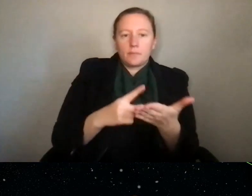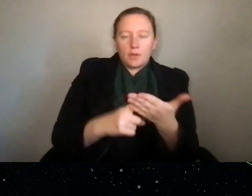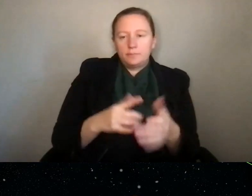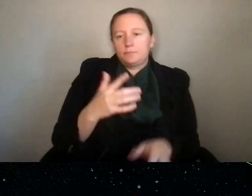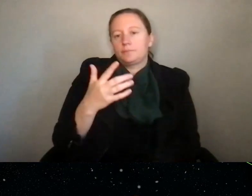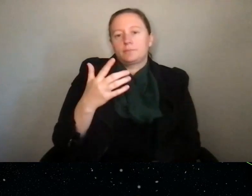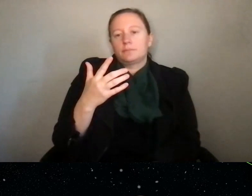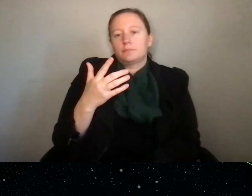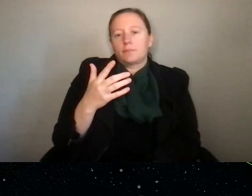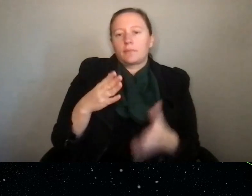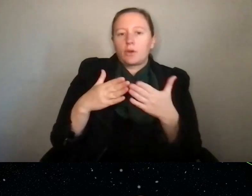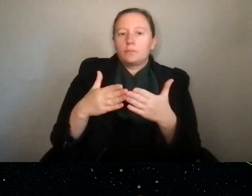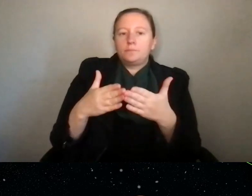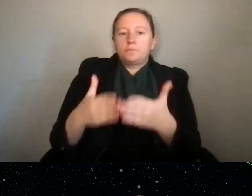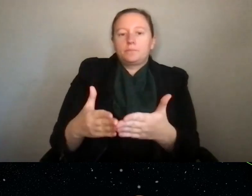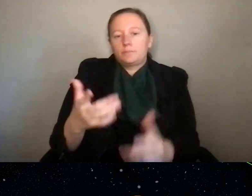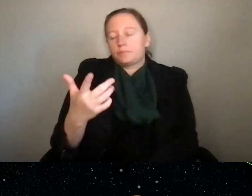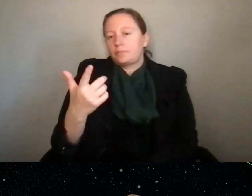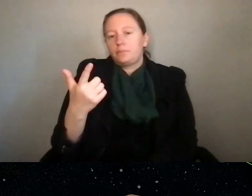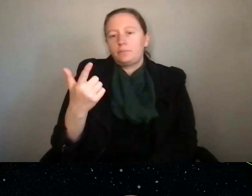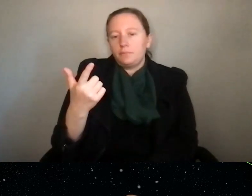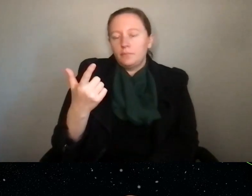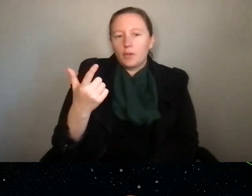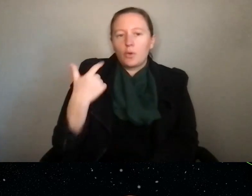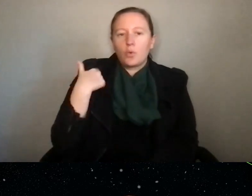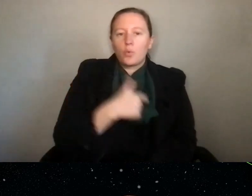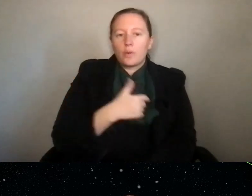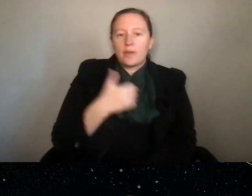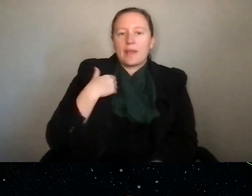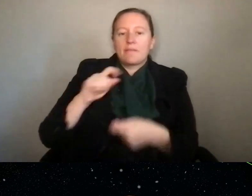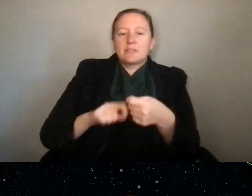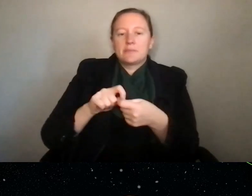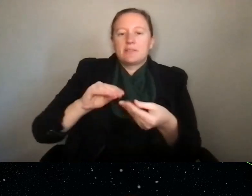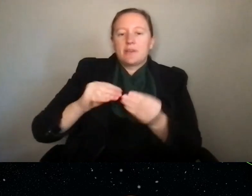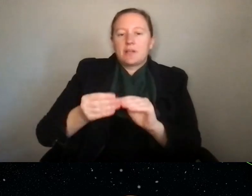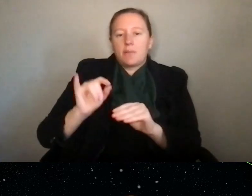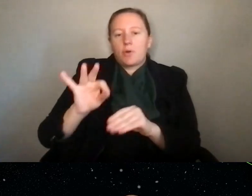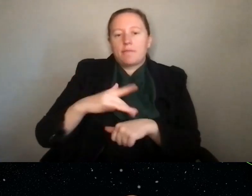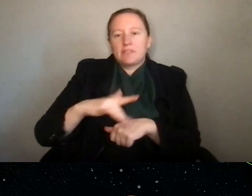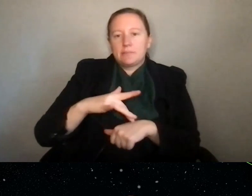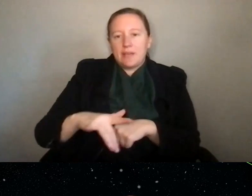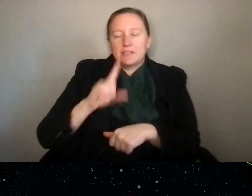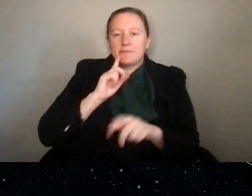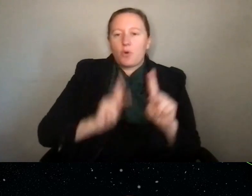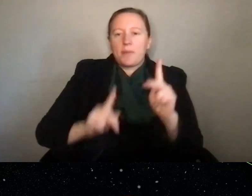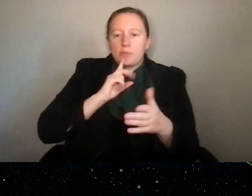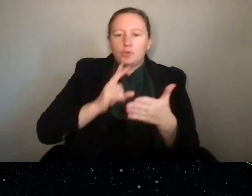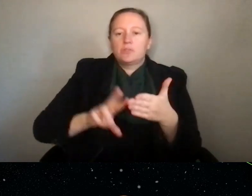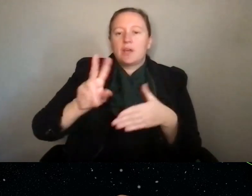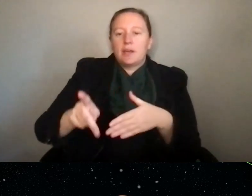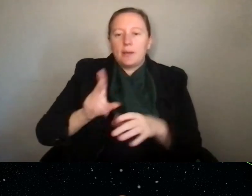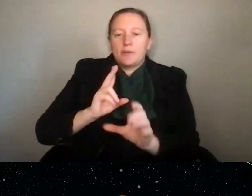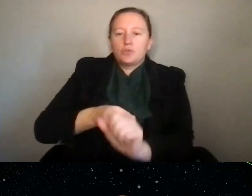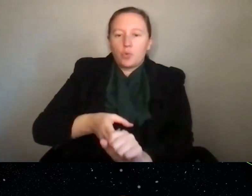on this cruise, we're sailing, and we have X number of slots available for people to sign up to join. And so